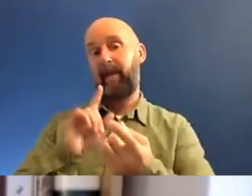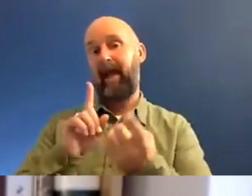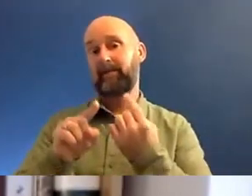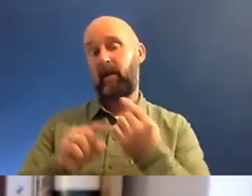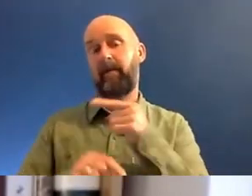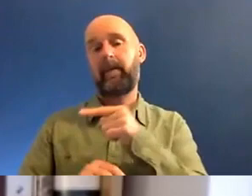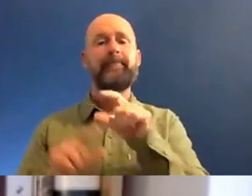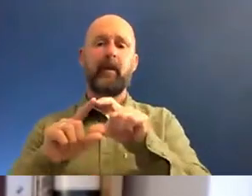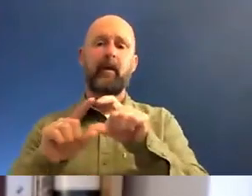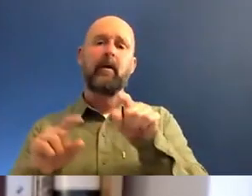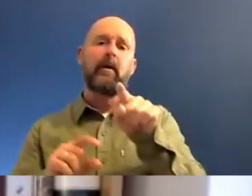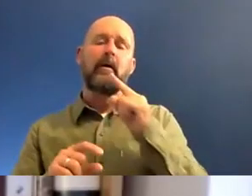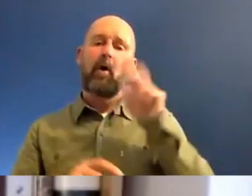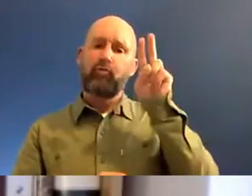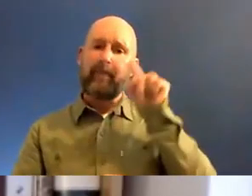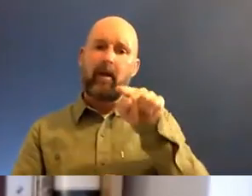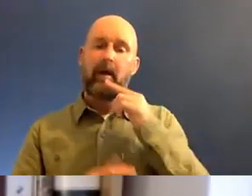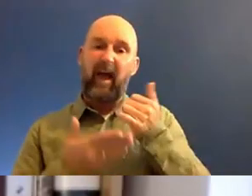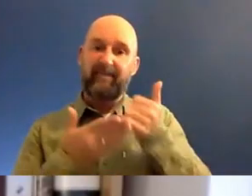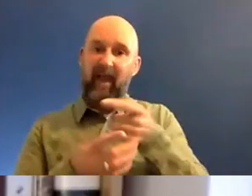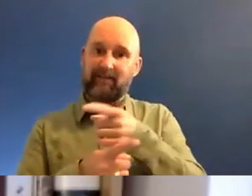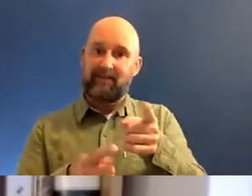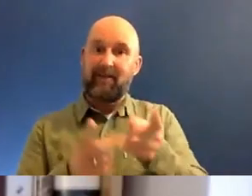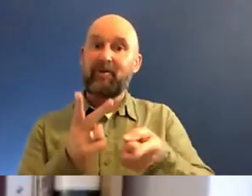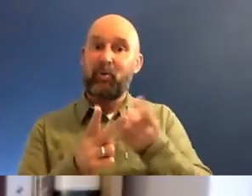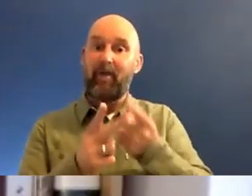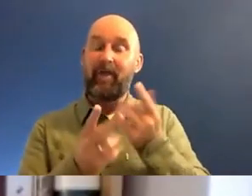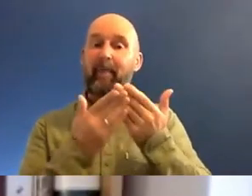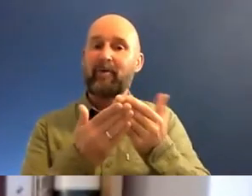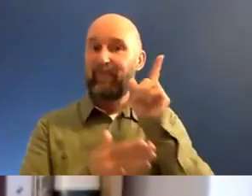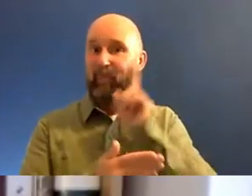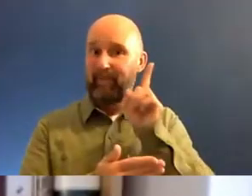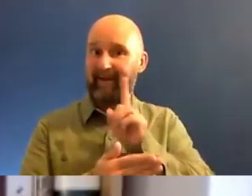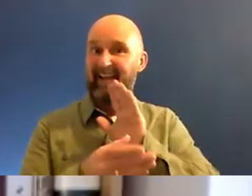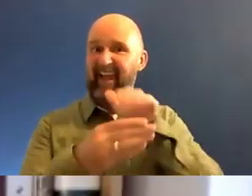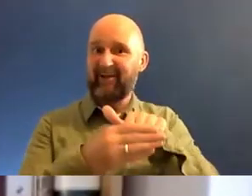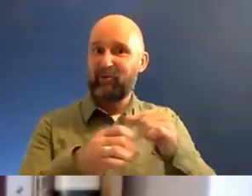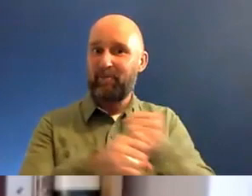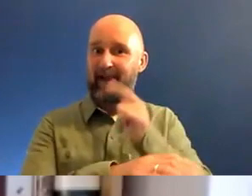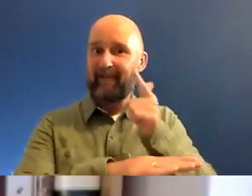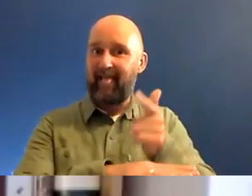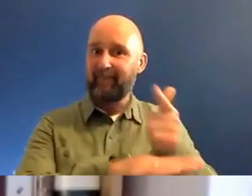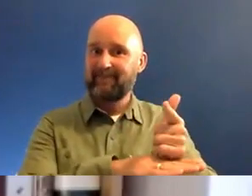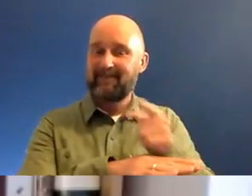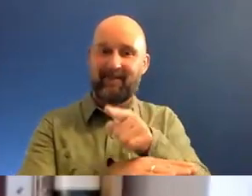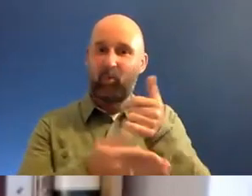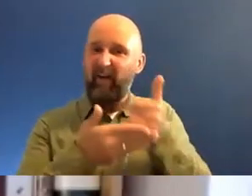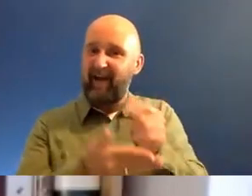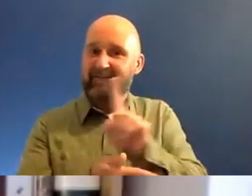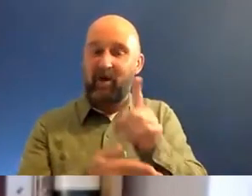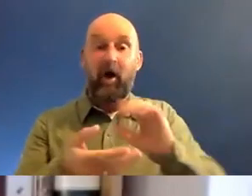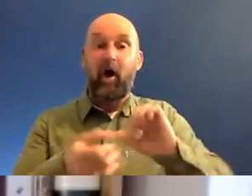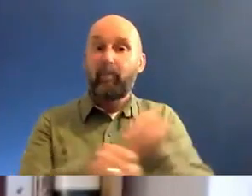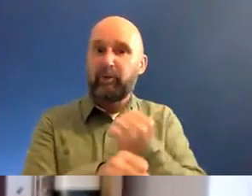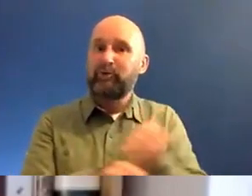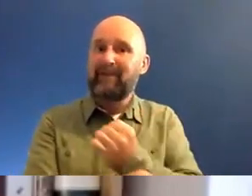question was for Rabia, was what advice would you give to Muslim women who wish to go into the field of film, the field of filmmaking and producing?